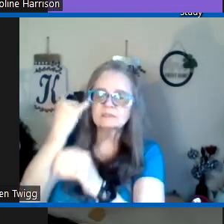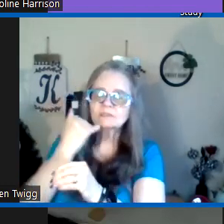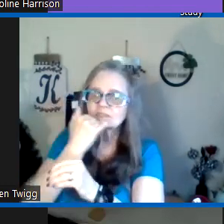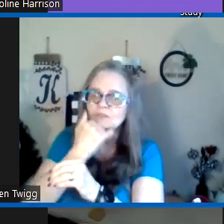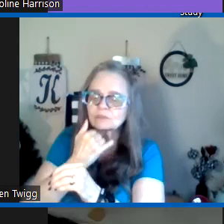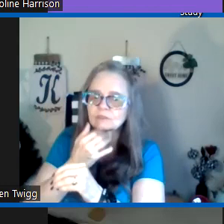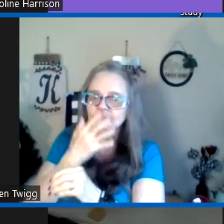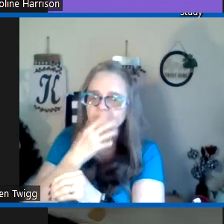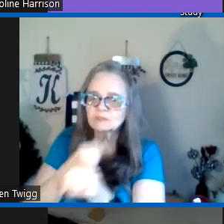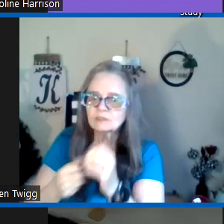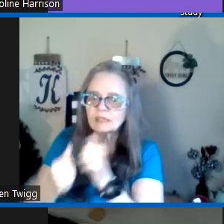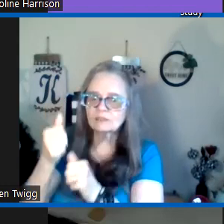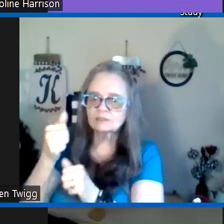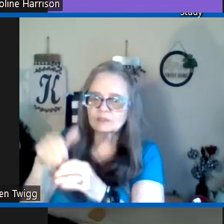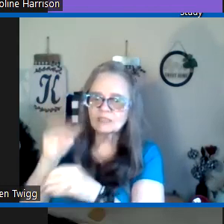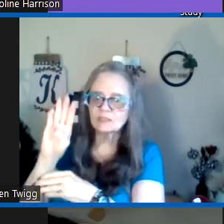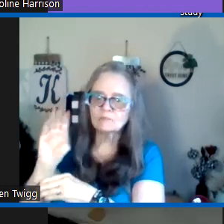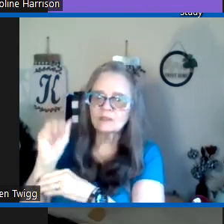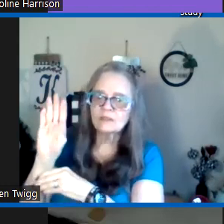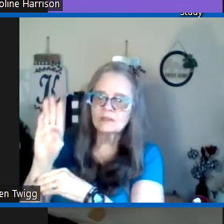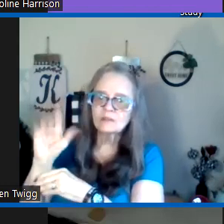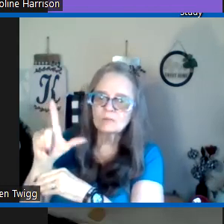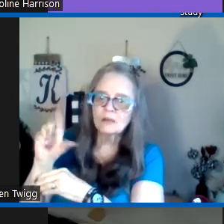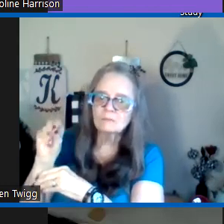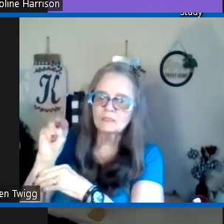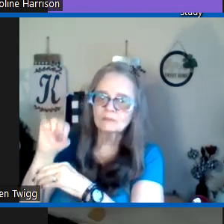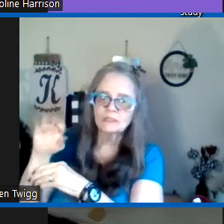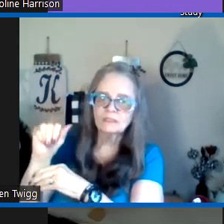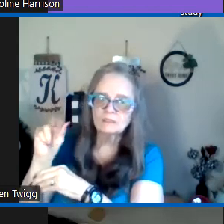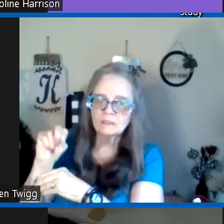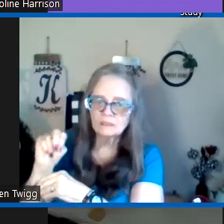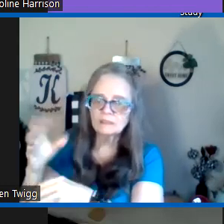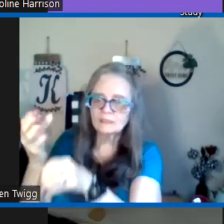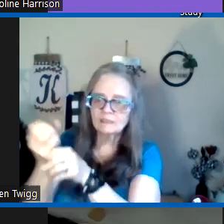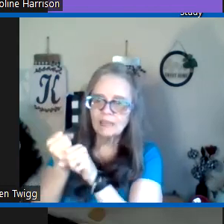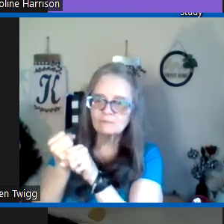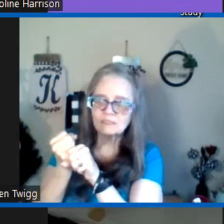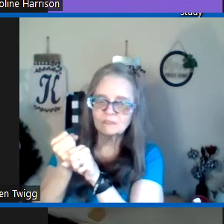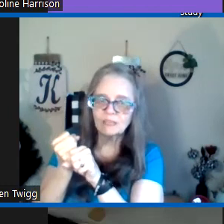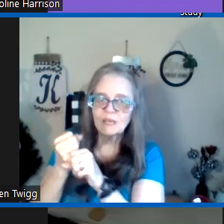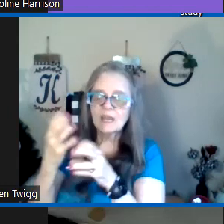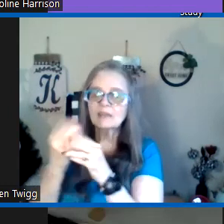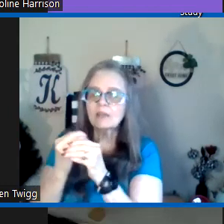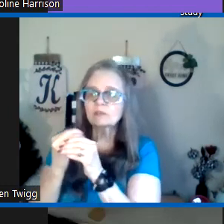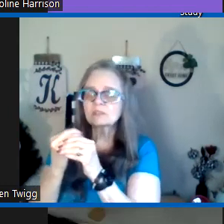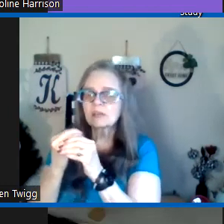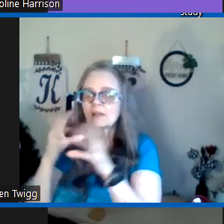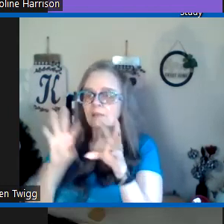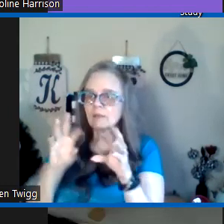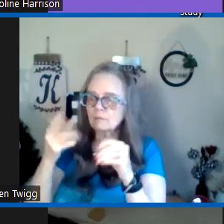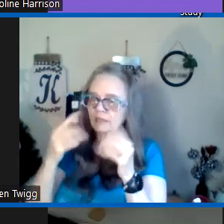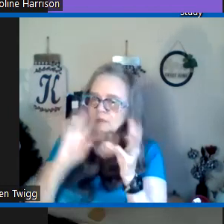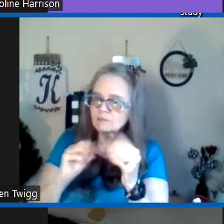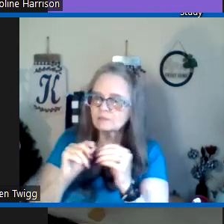into Israel's elders in Babylonian captivity in other words